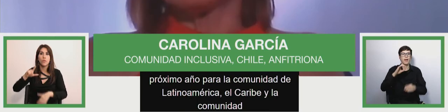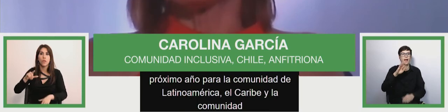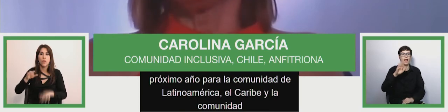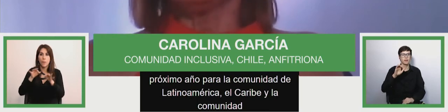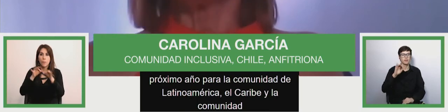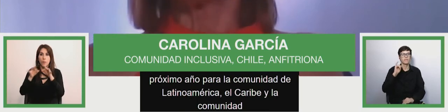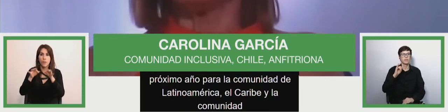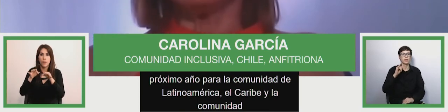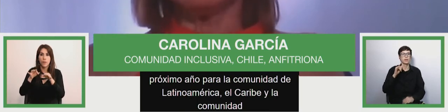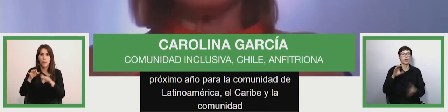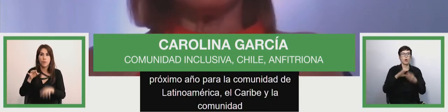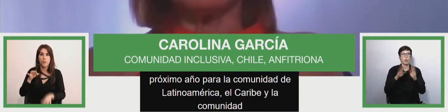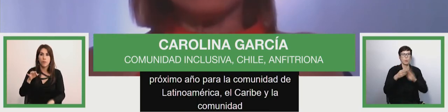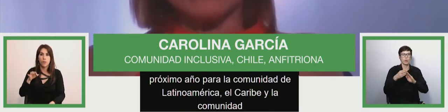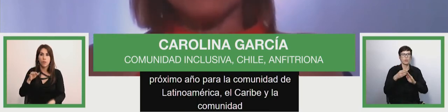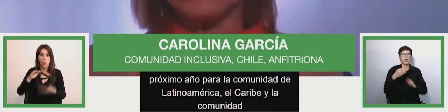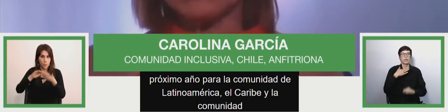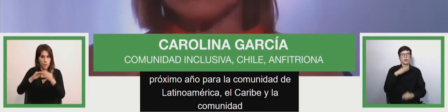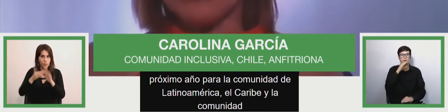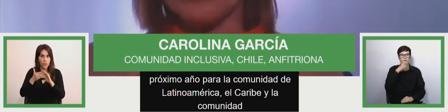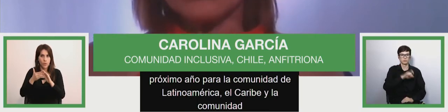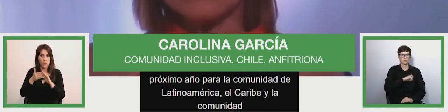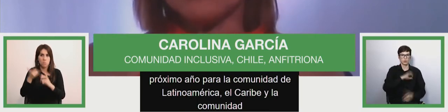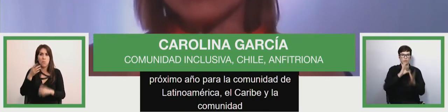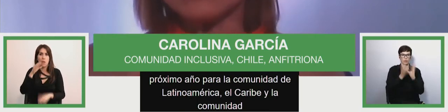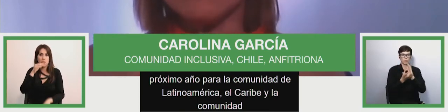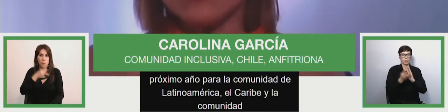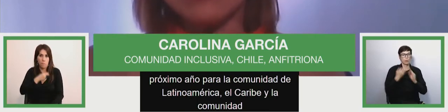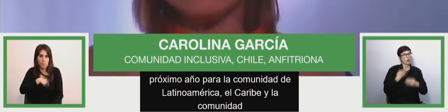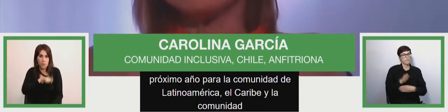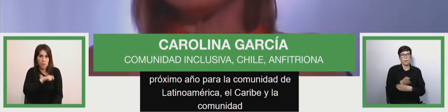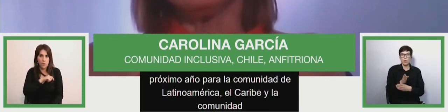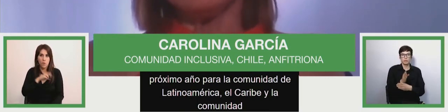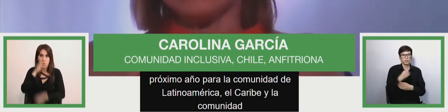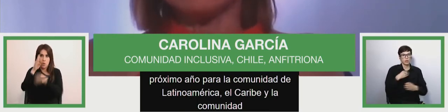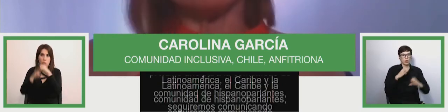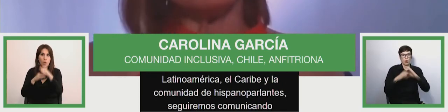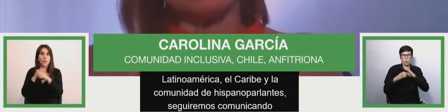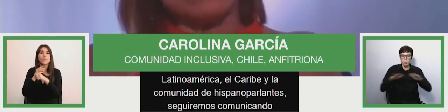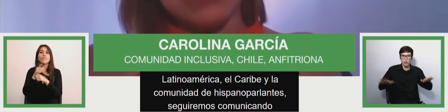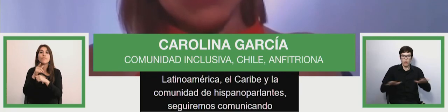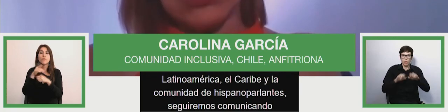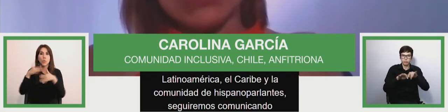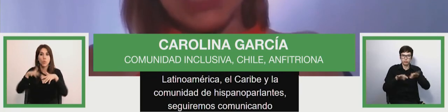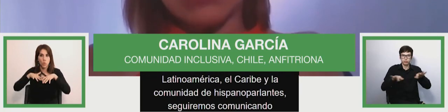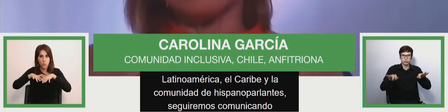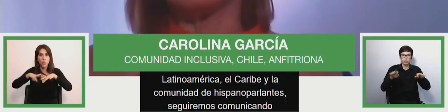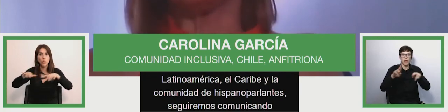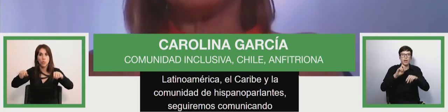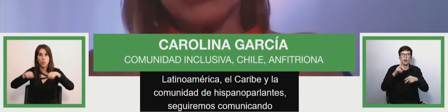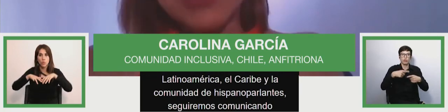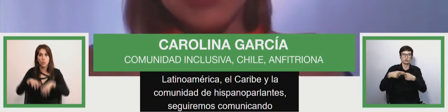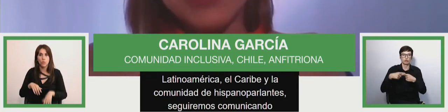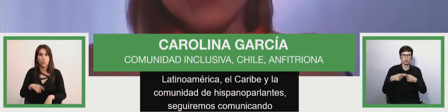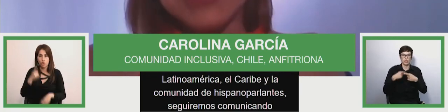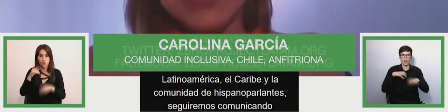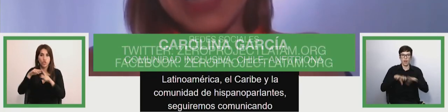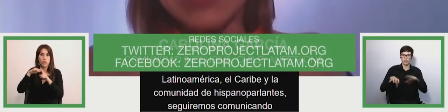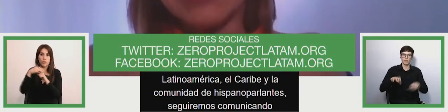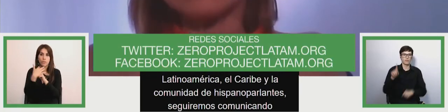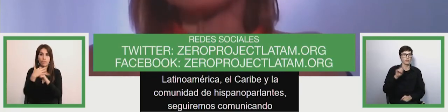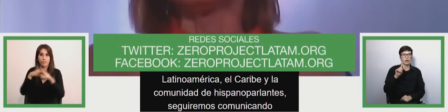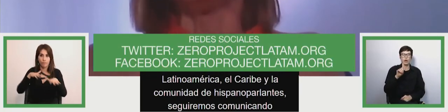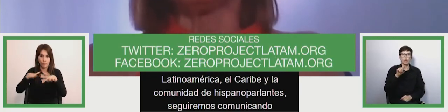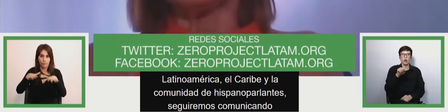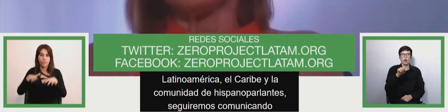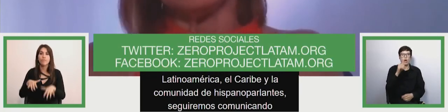community we will continue being communicating next activity through social networks please don't